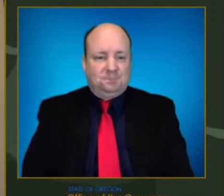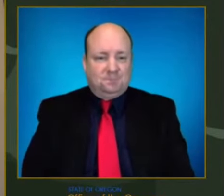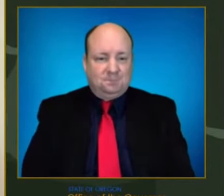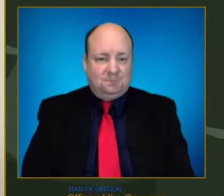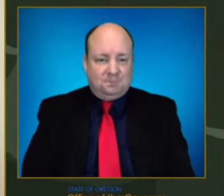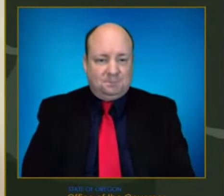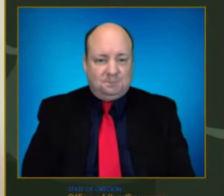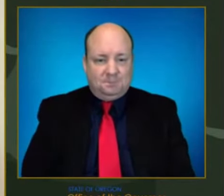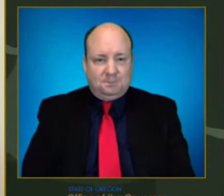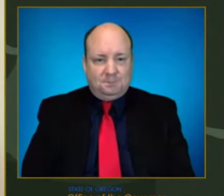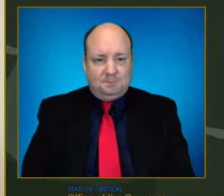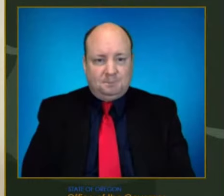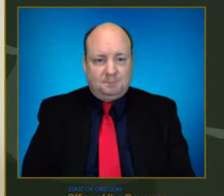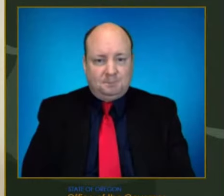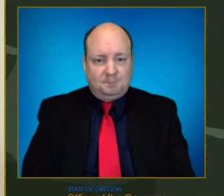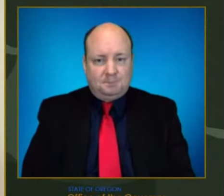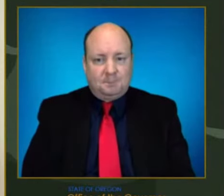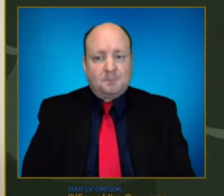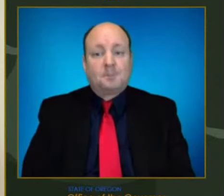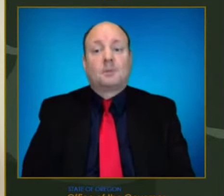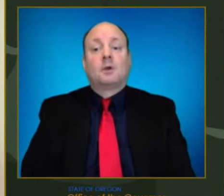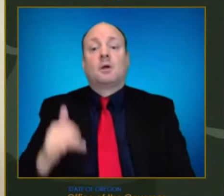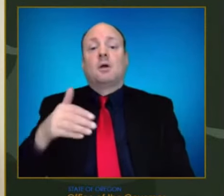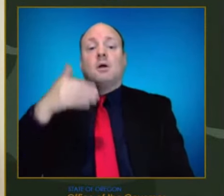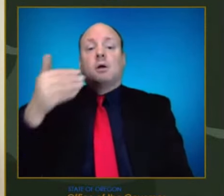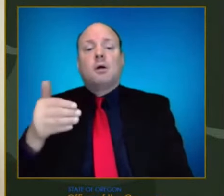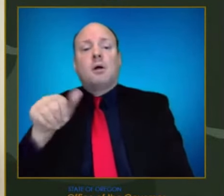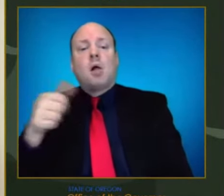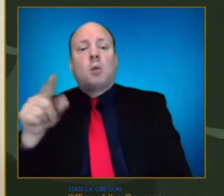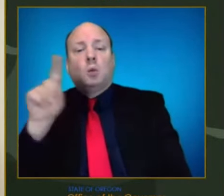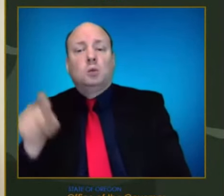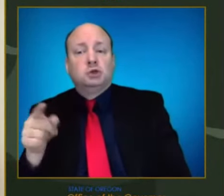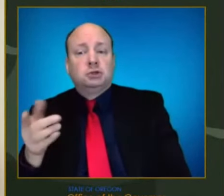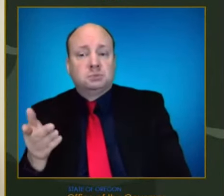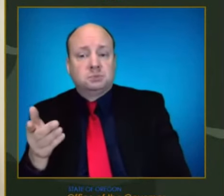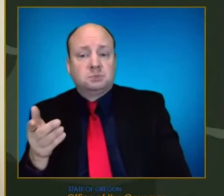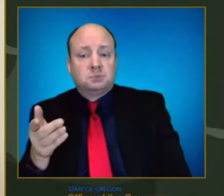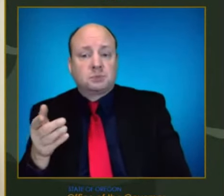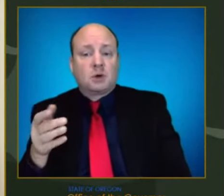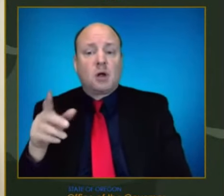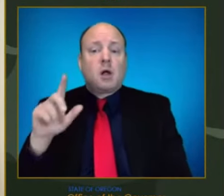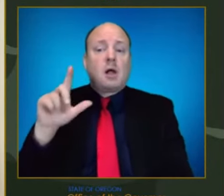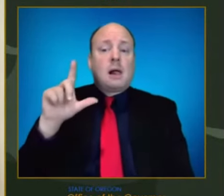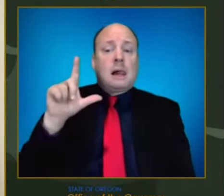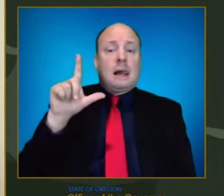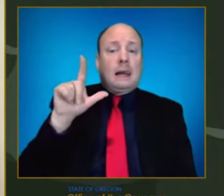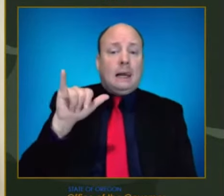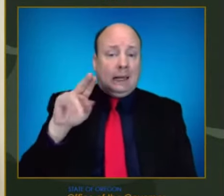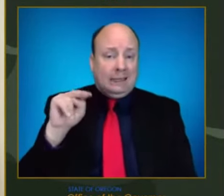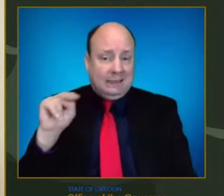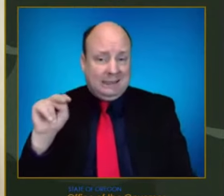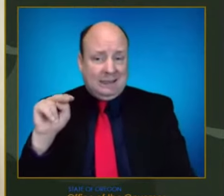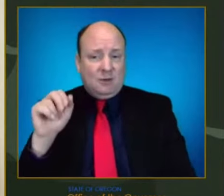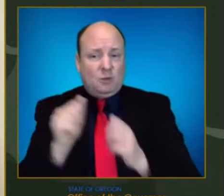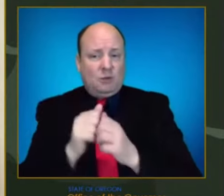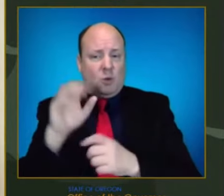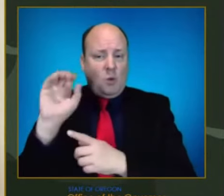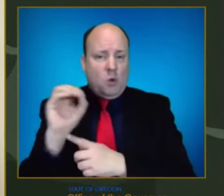Thank you for the question, Rachel. Our next question is from Lynn Terry with the Oregon Capital Chronicle. Go ahead, Lynn.